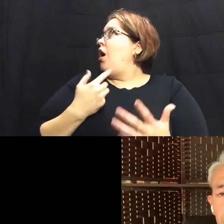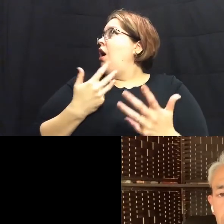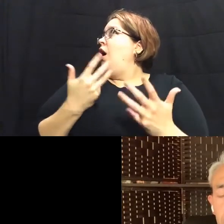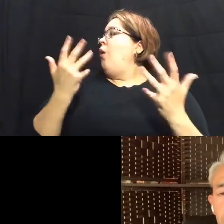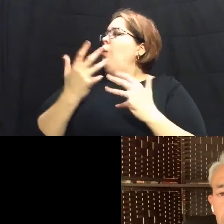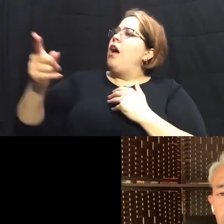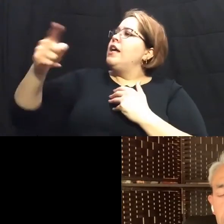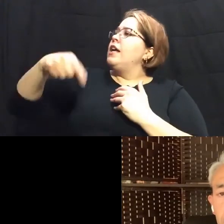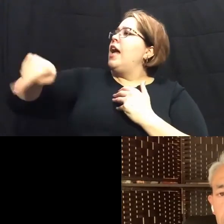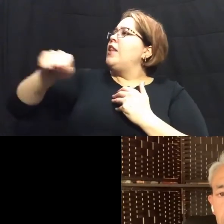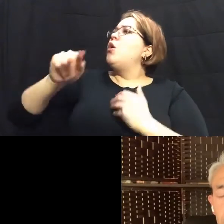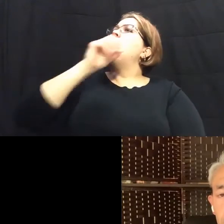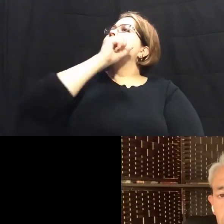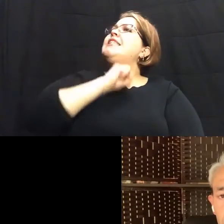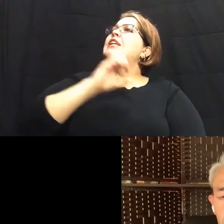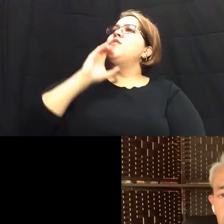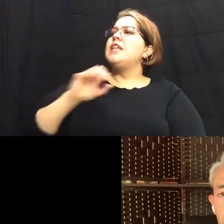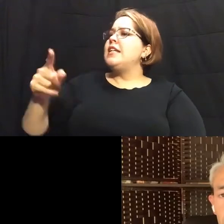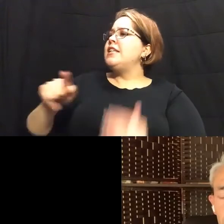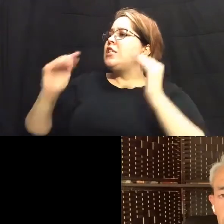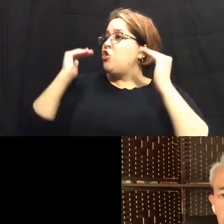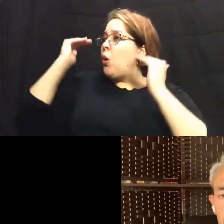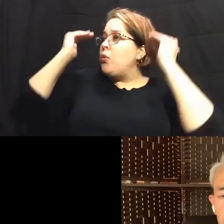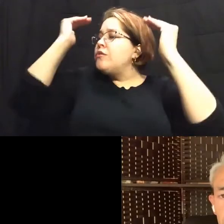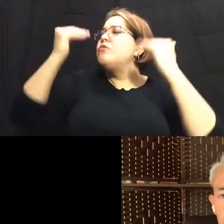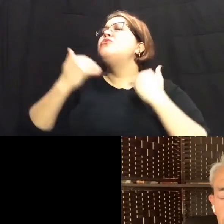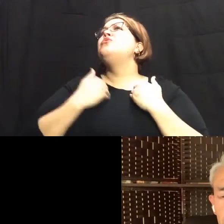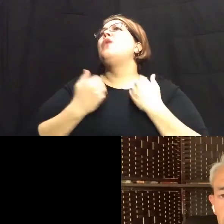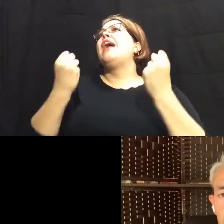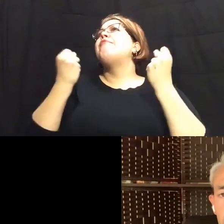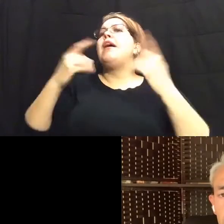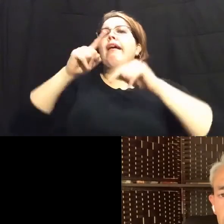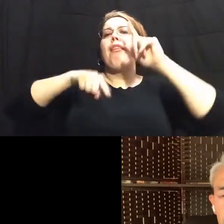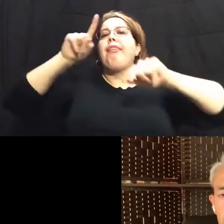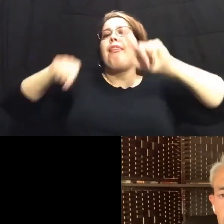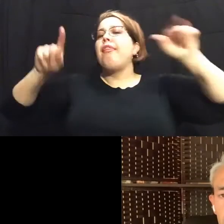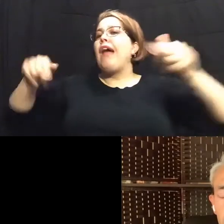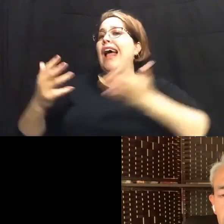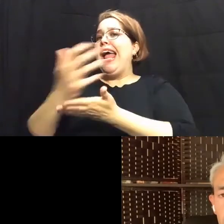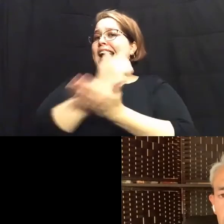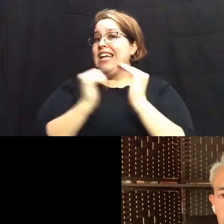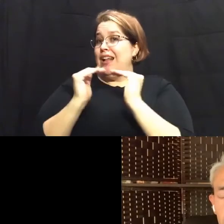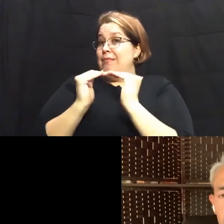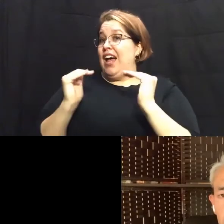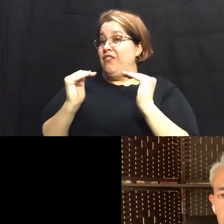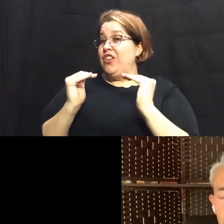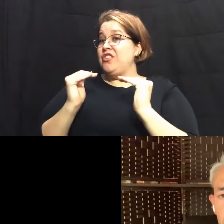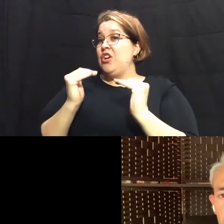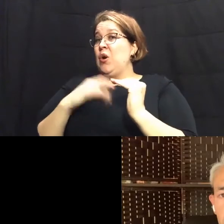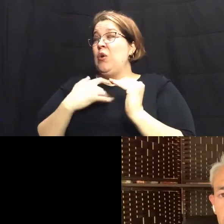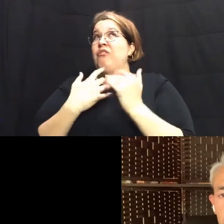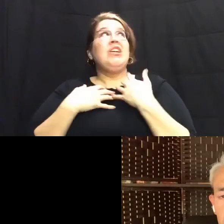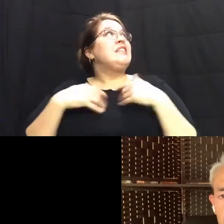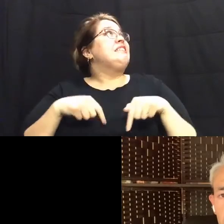in those seniors those adults with so many varying income levels that feel so vulnerable